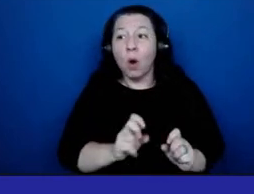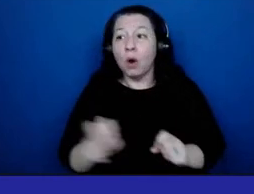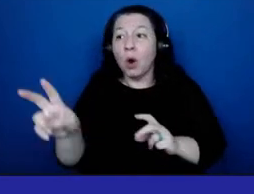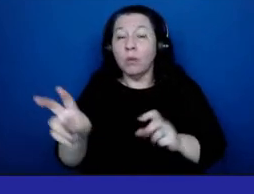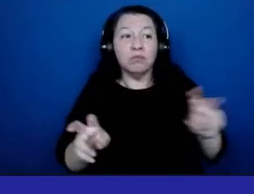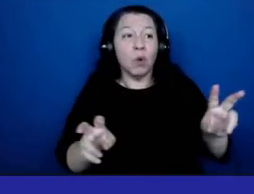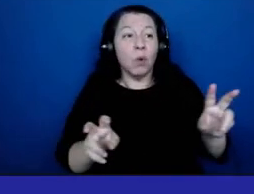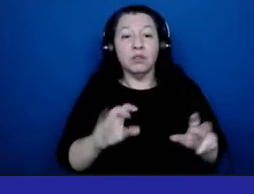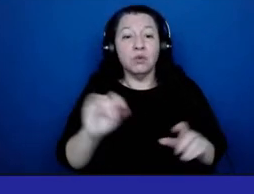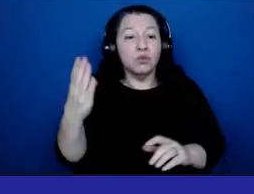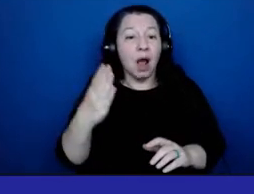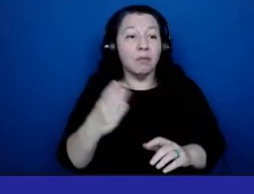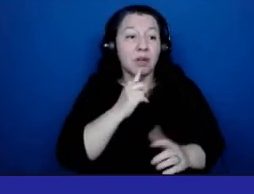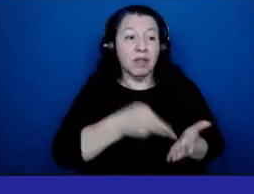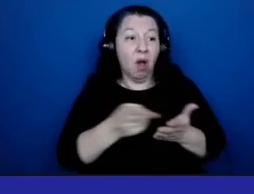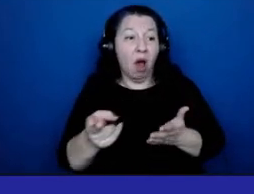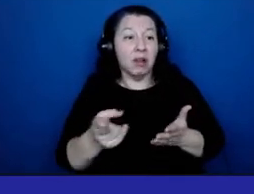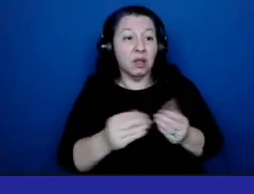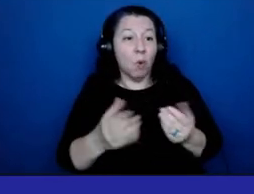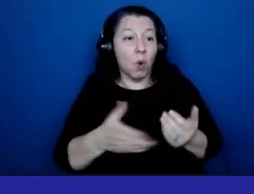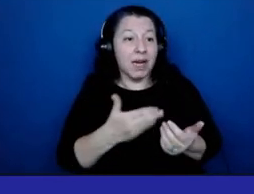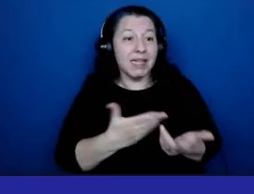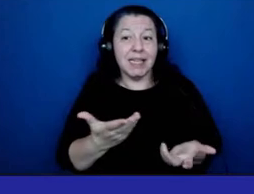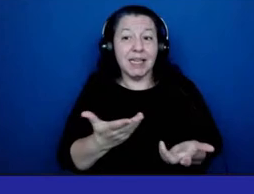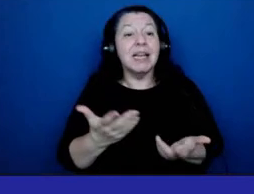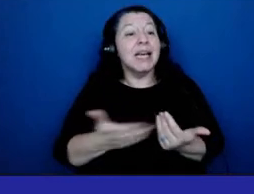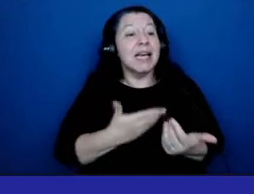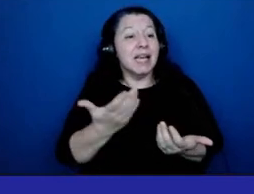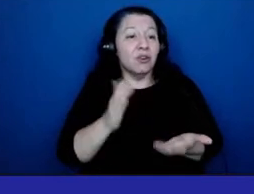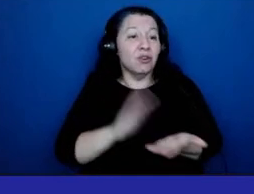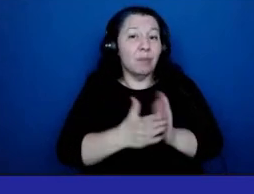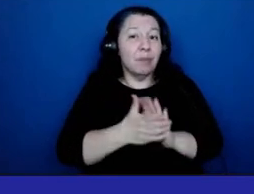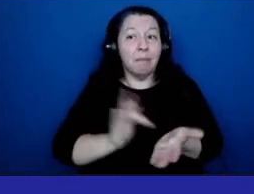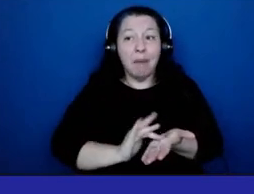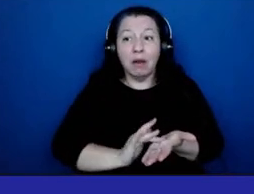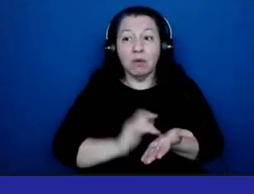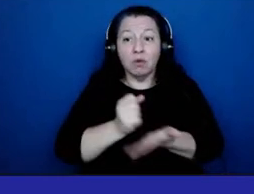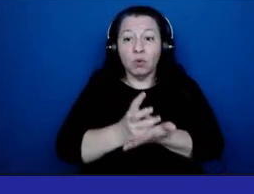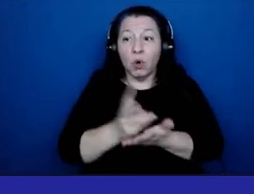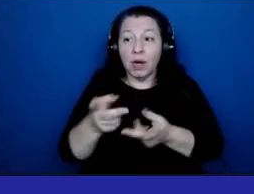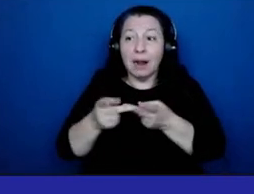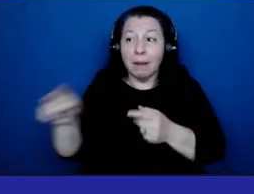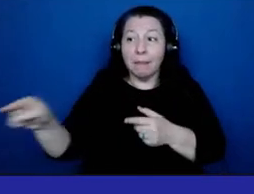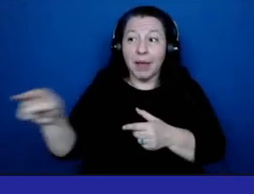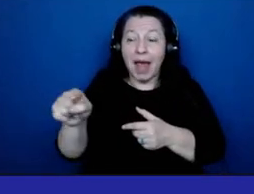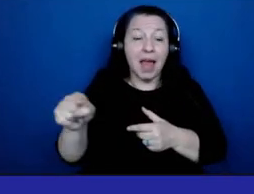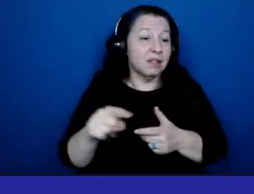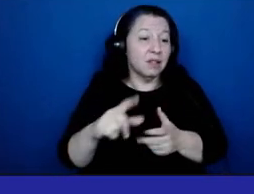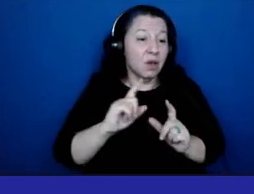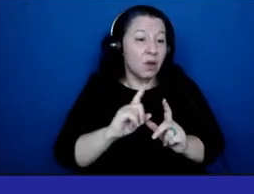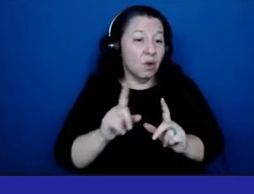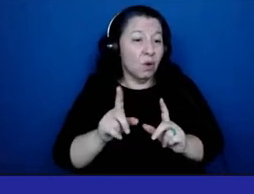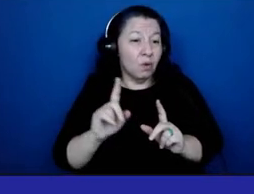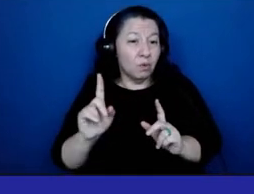easier. It's just easier to be a medical social worker in a place where your clients have